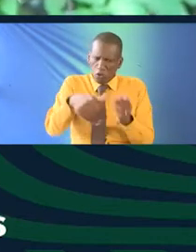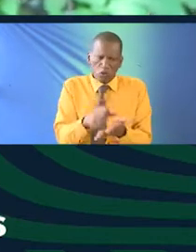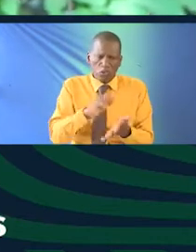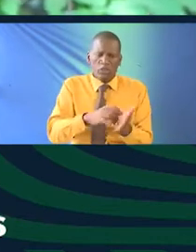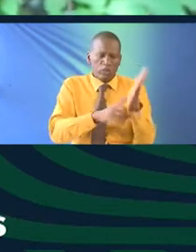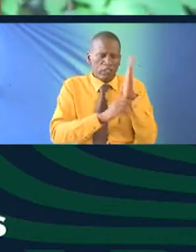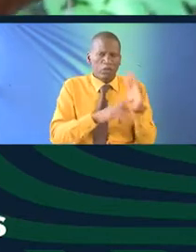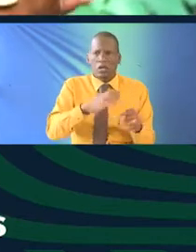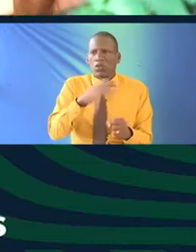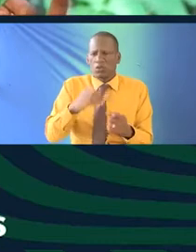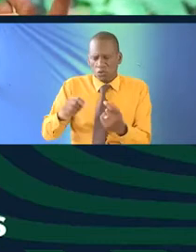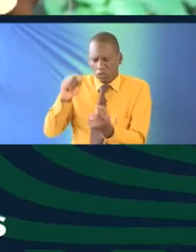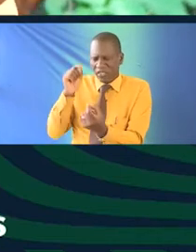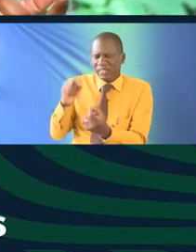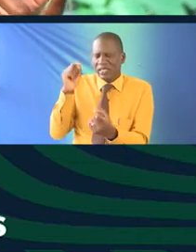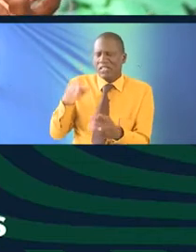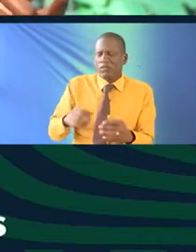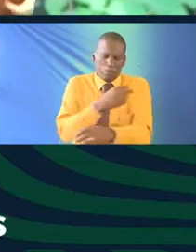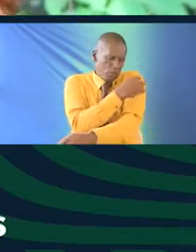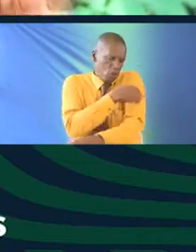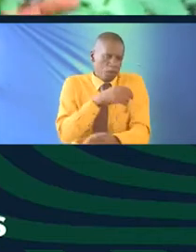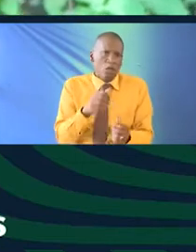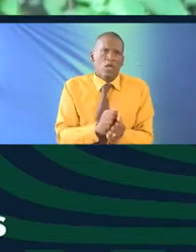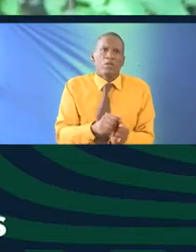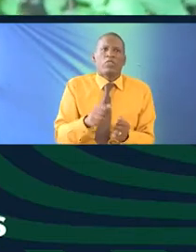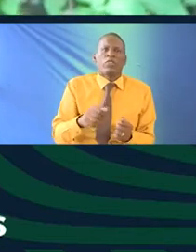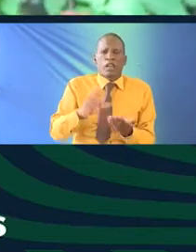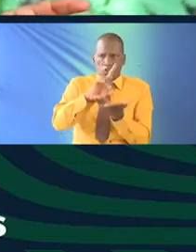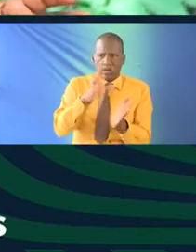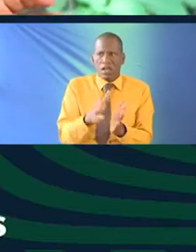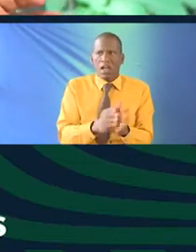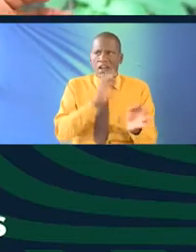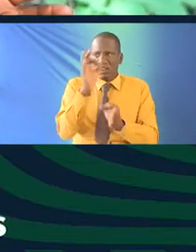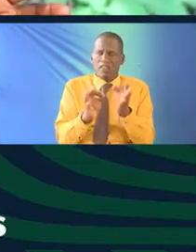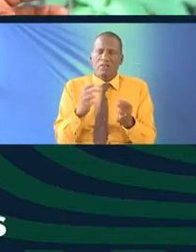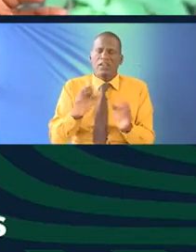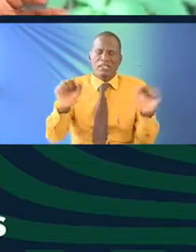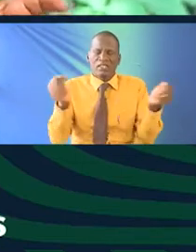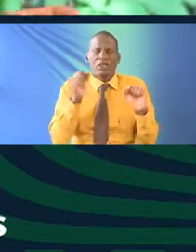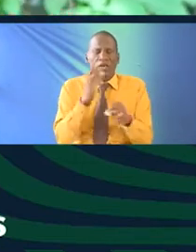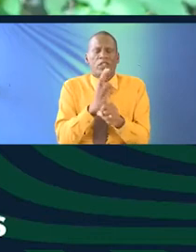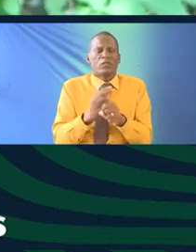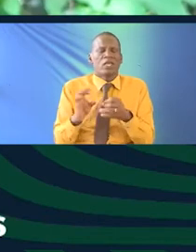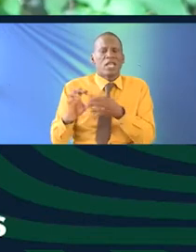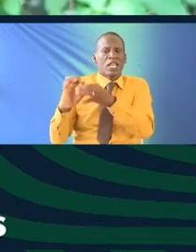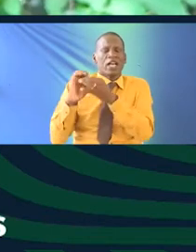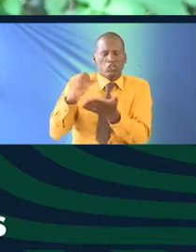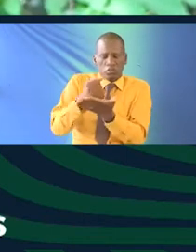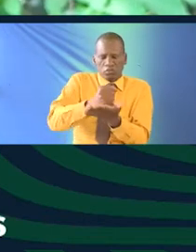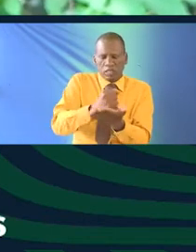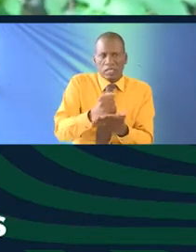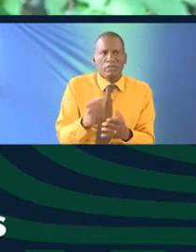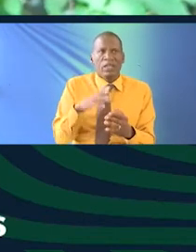so that for instance you'd go for a diagnosis at a hospital with an allopathic doctor and if it is safe you can use traditional medicine